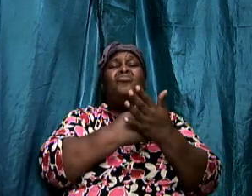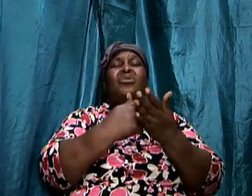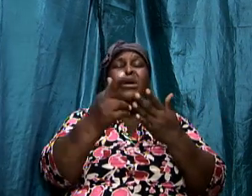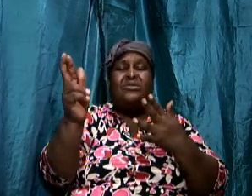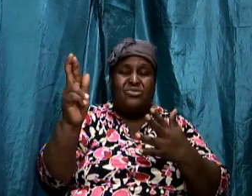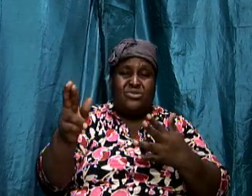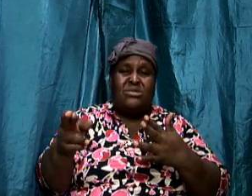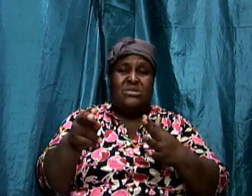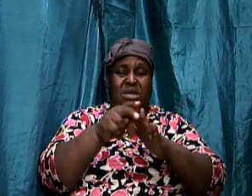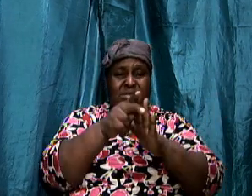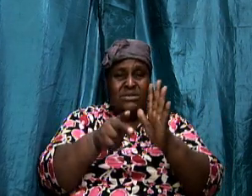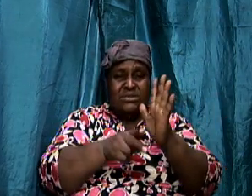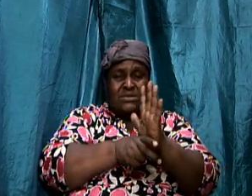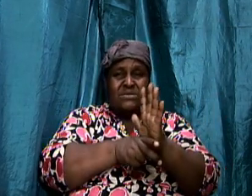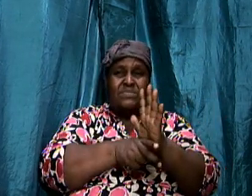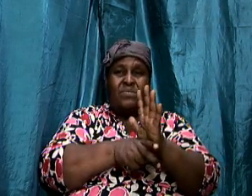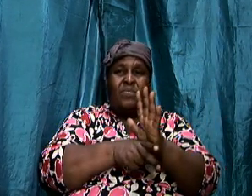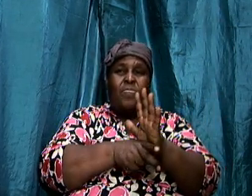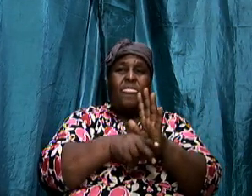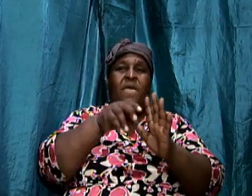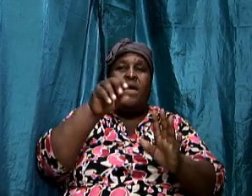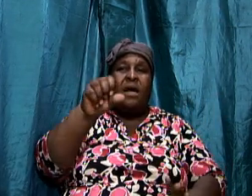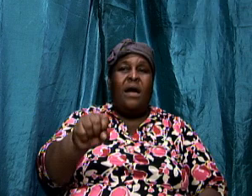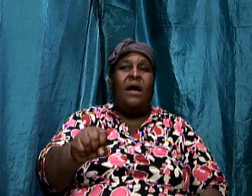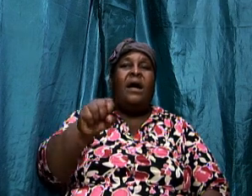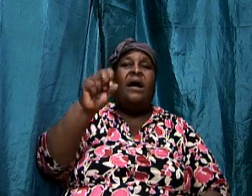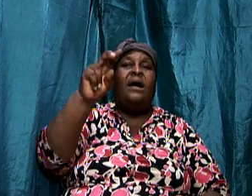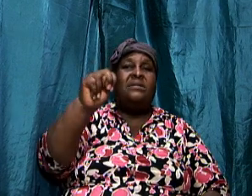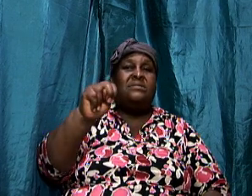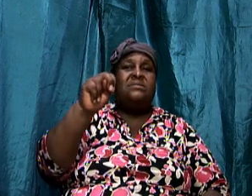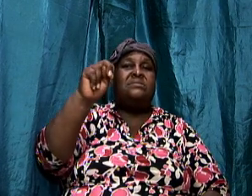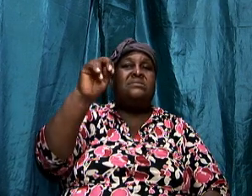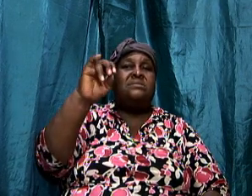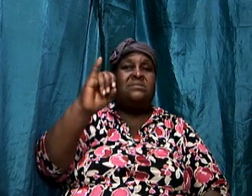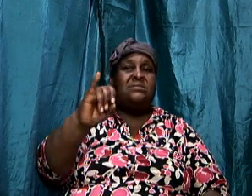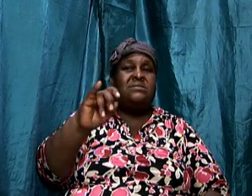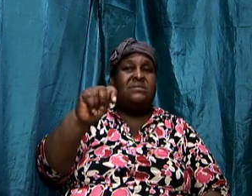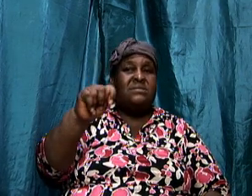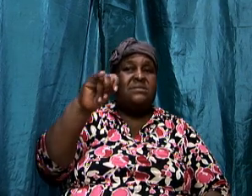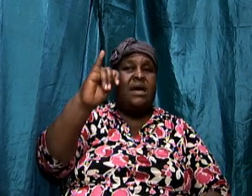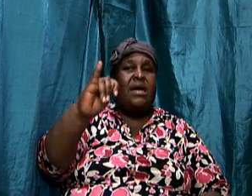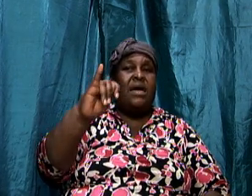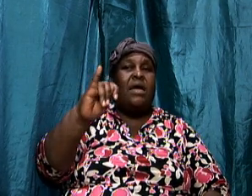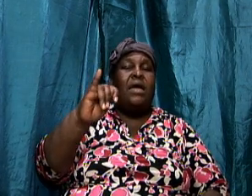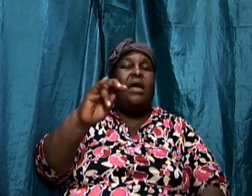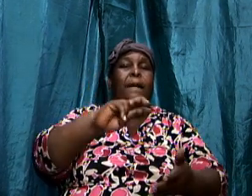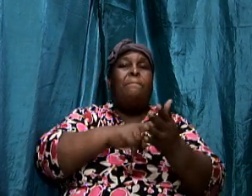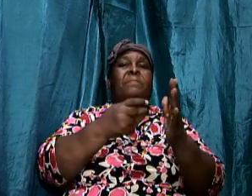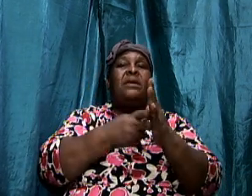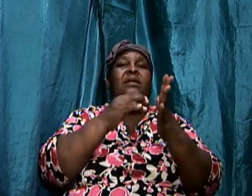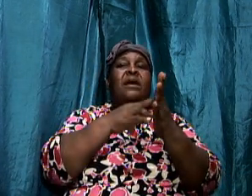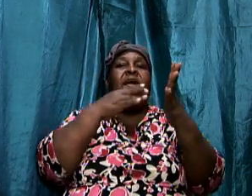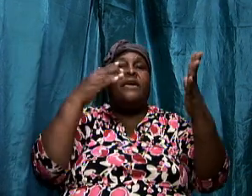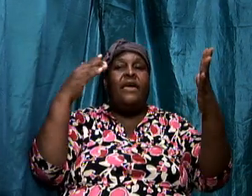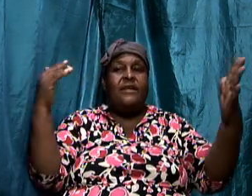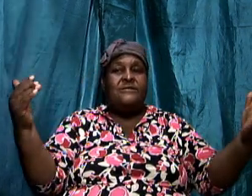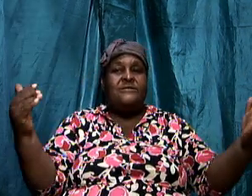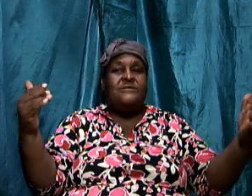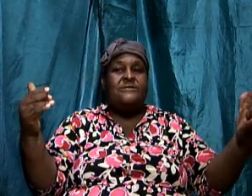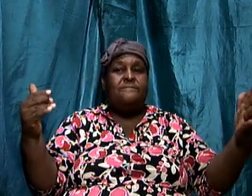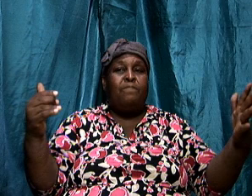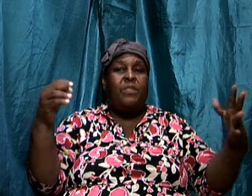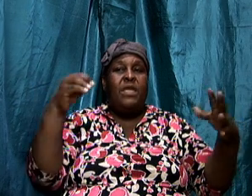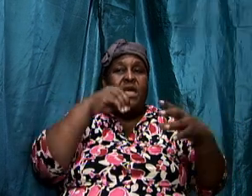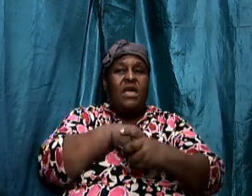simply means against oppose you are against we we know that now in the older